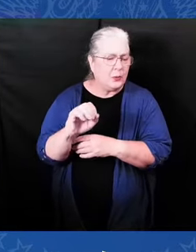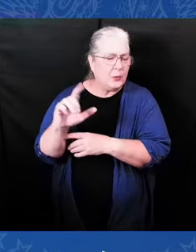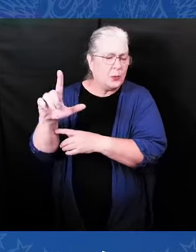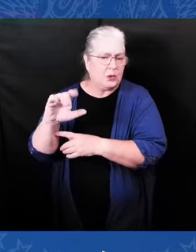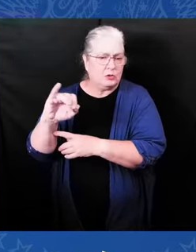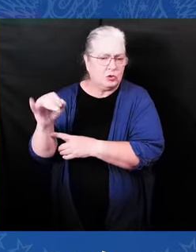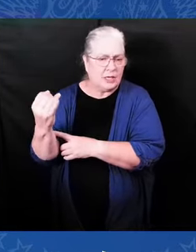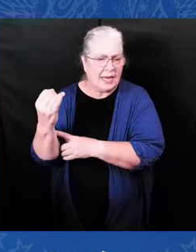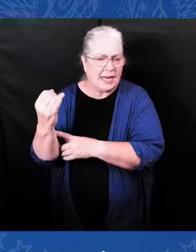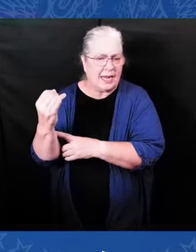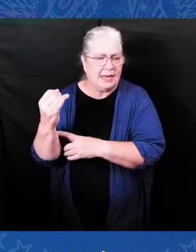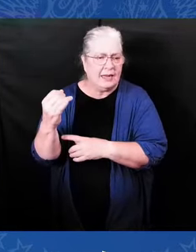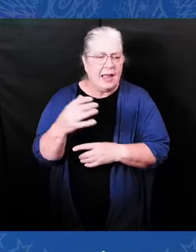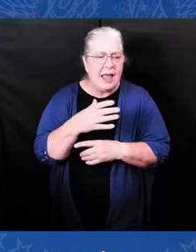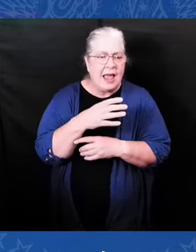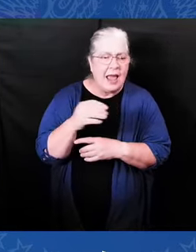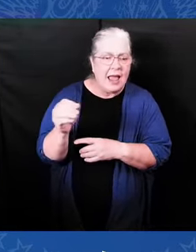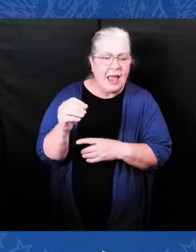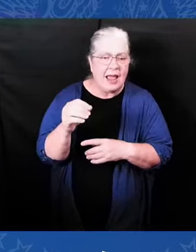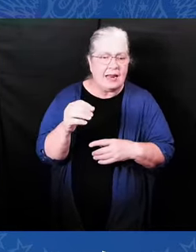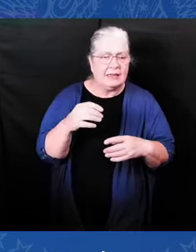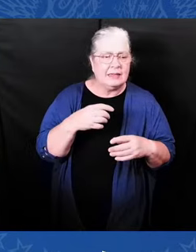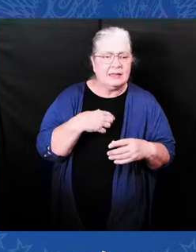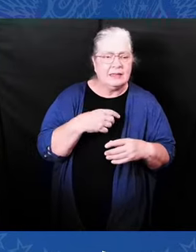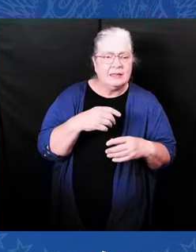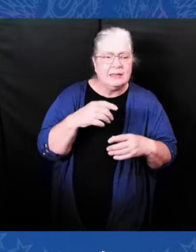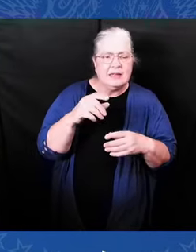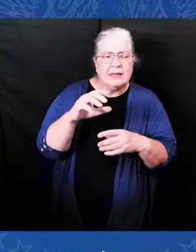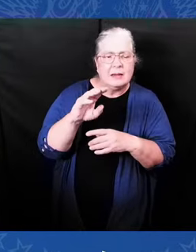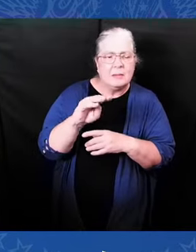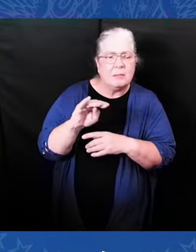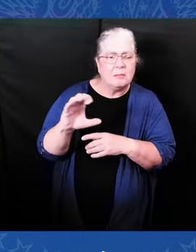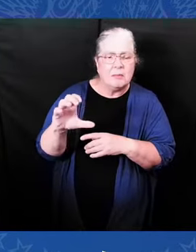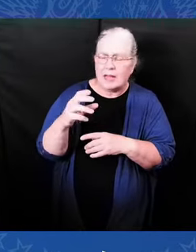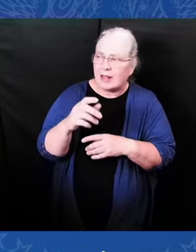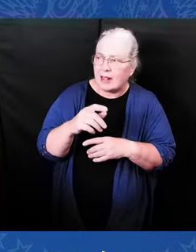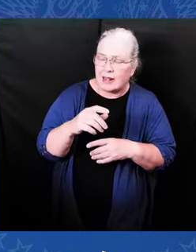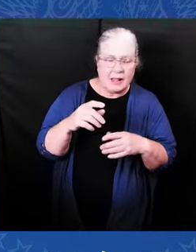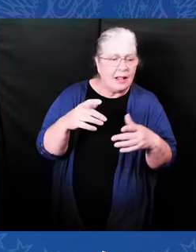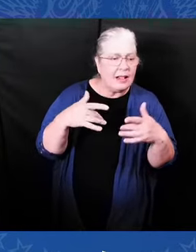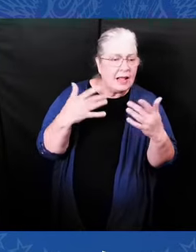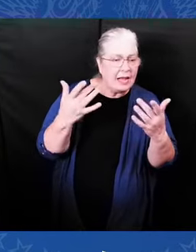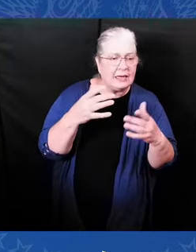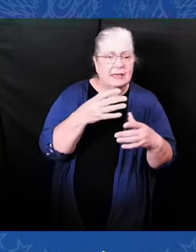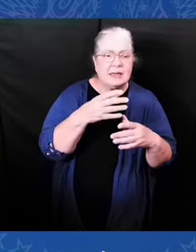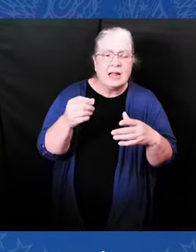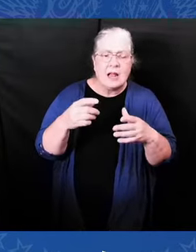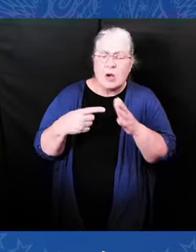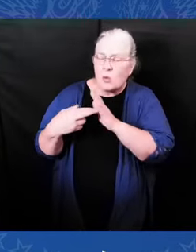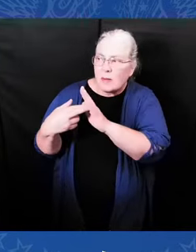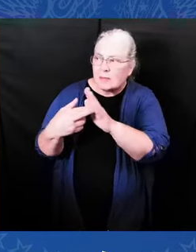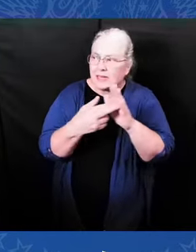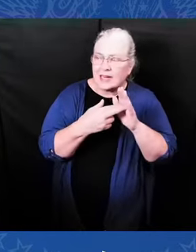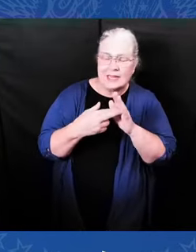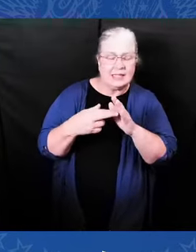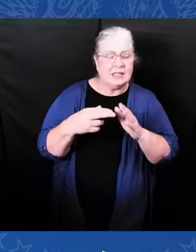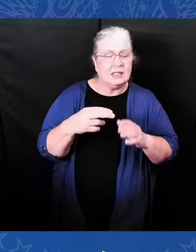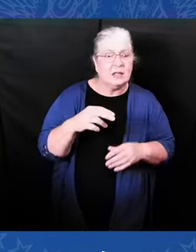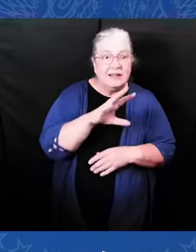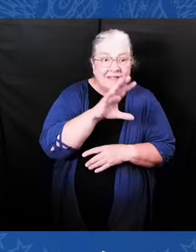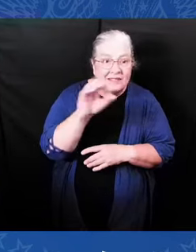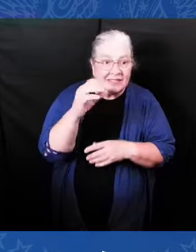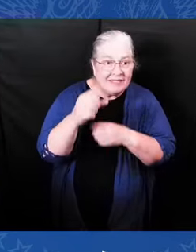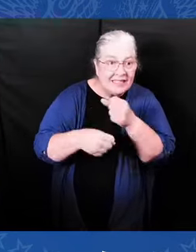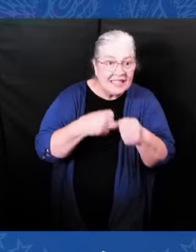And to all the members of the CBC here tonight, we have worked together on so many issues